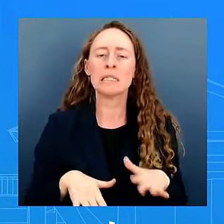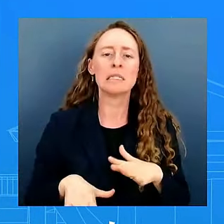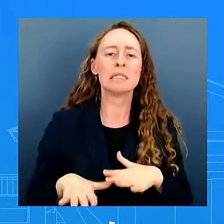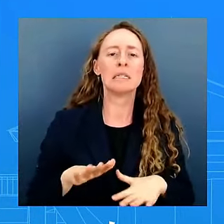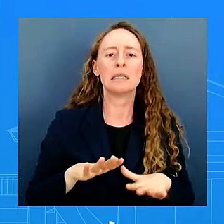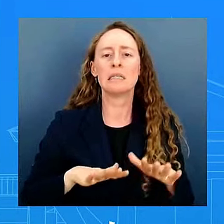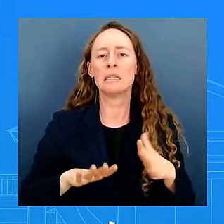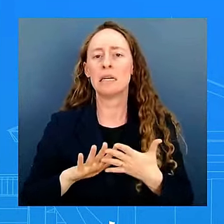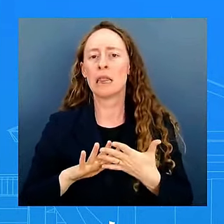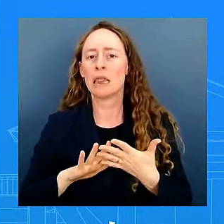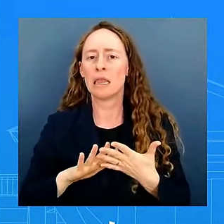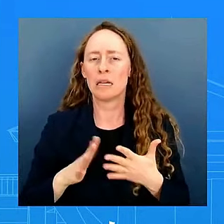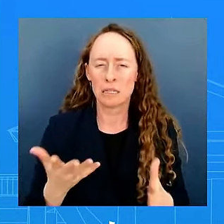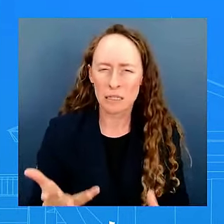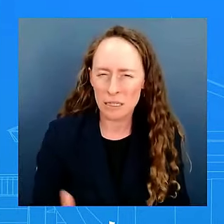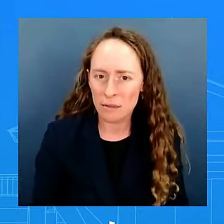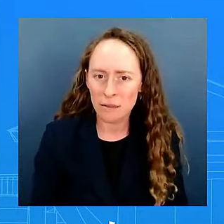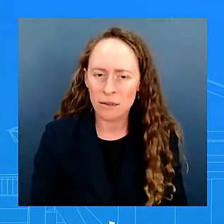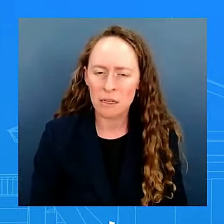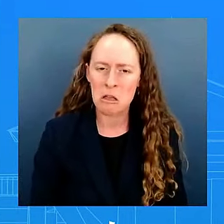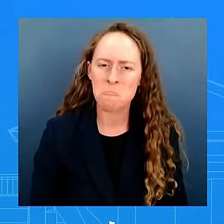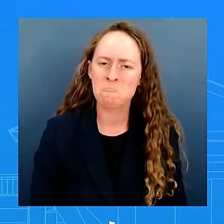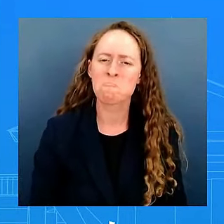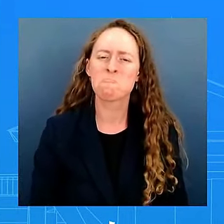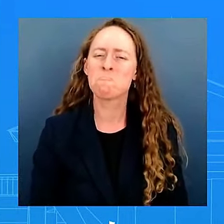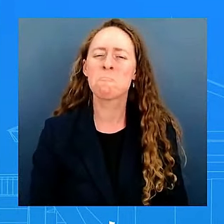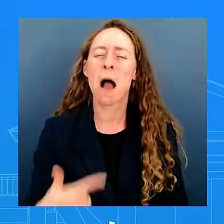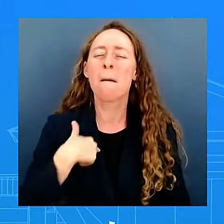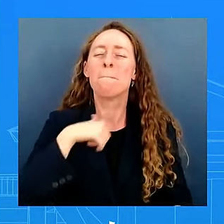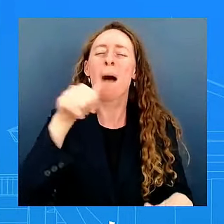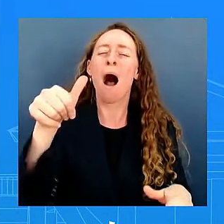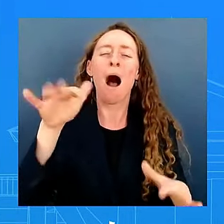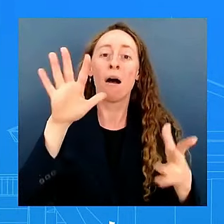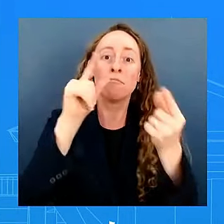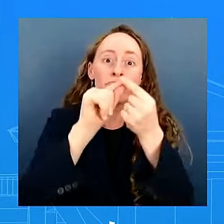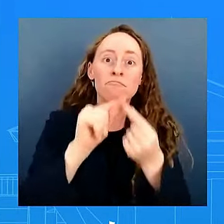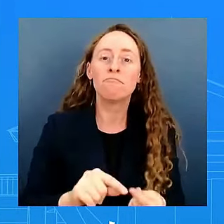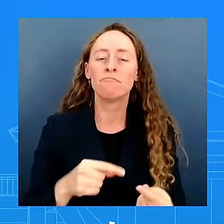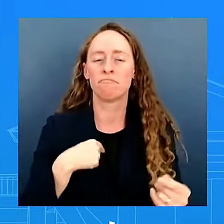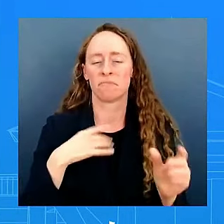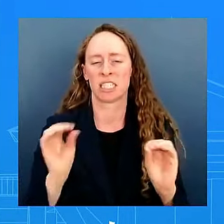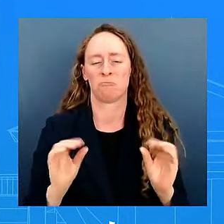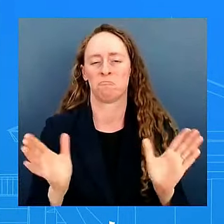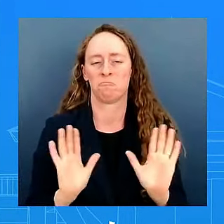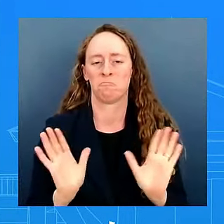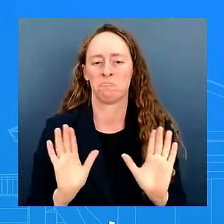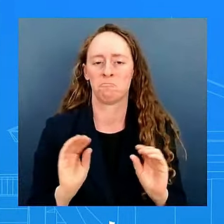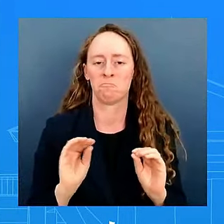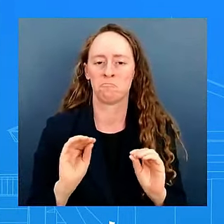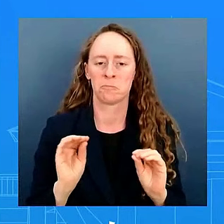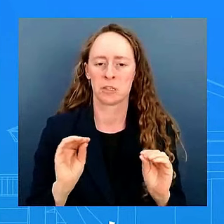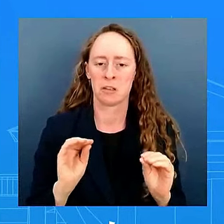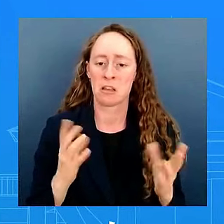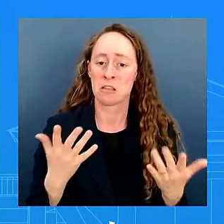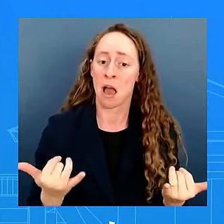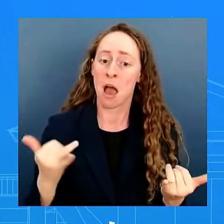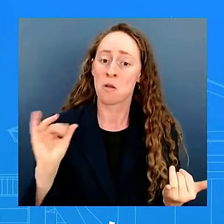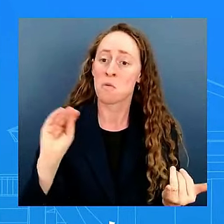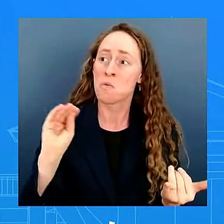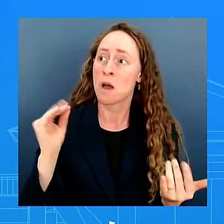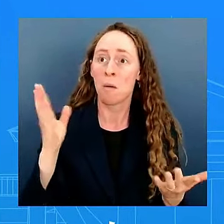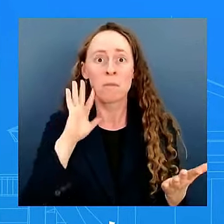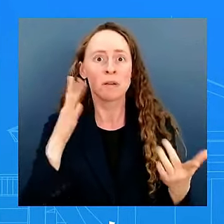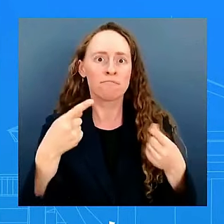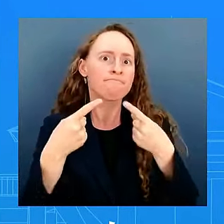uh as i said to kelly oh i would not expect there to be any announcements uh on this uh coming out of this meeting